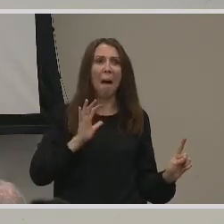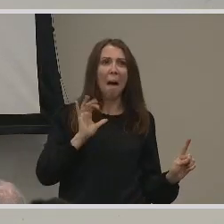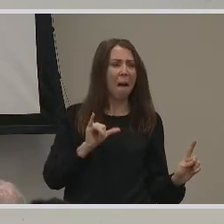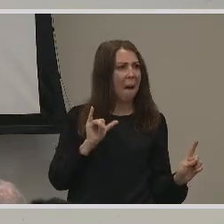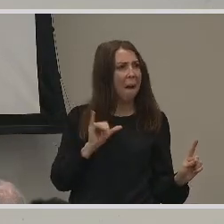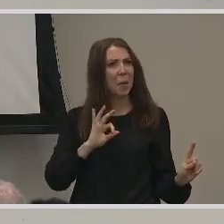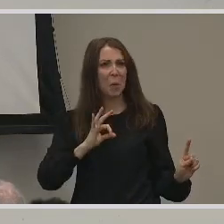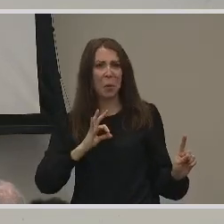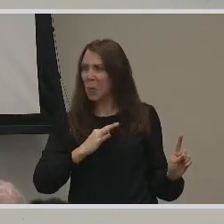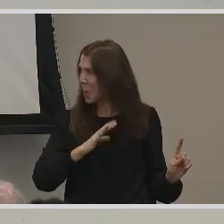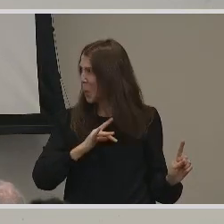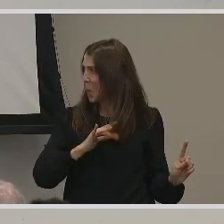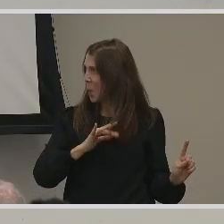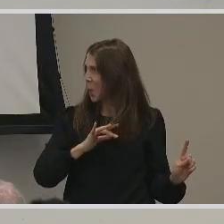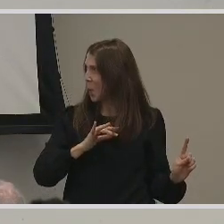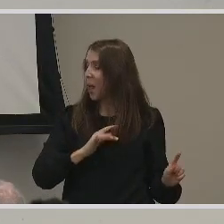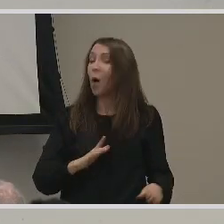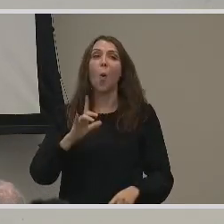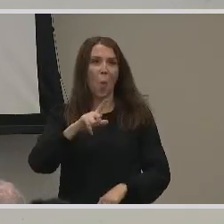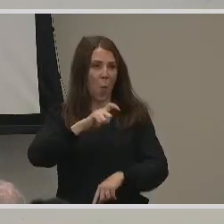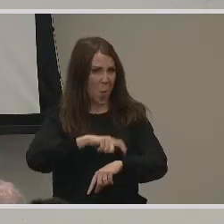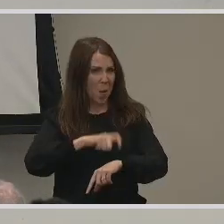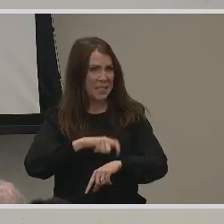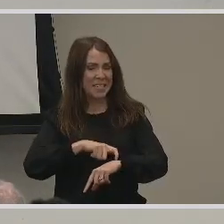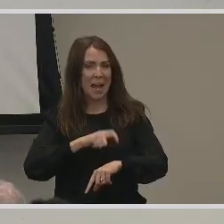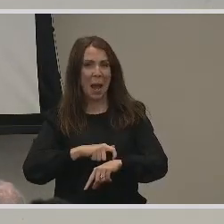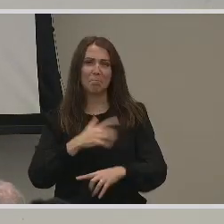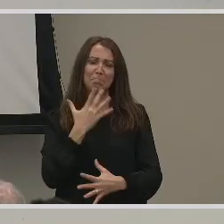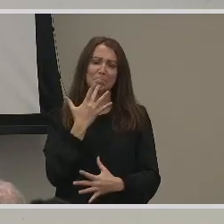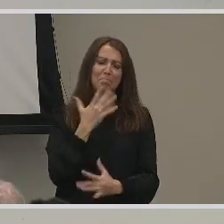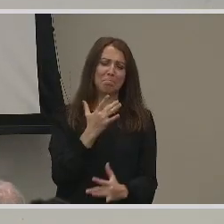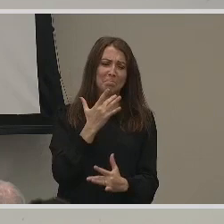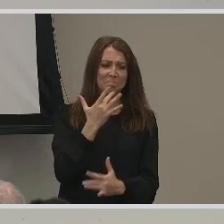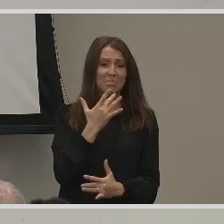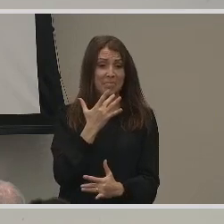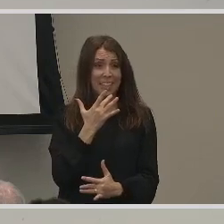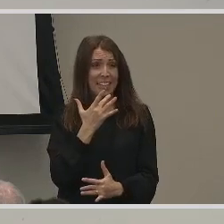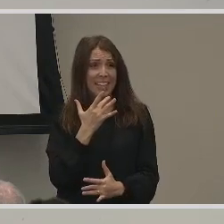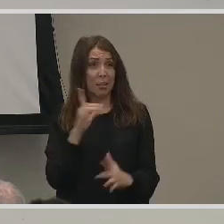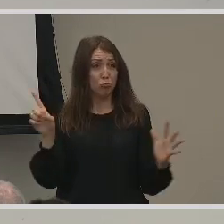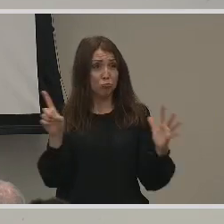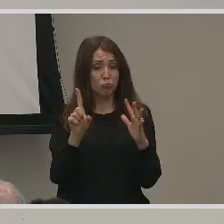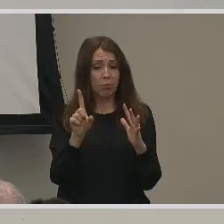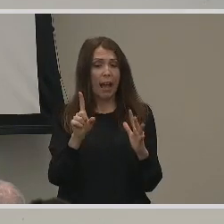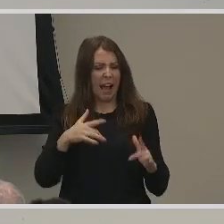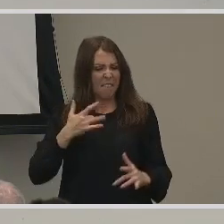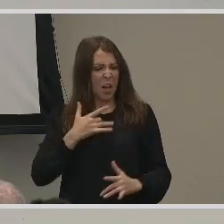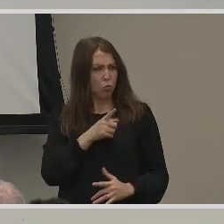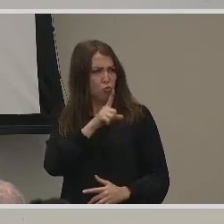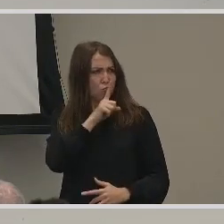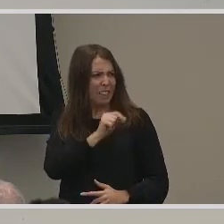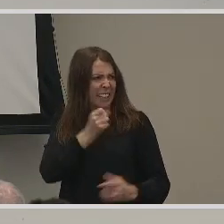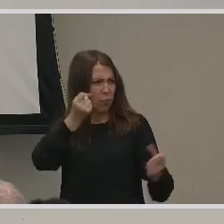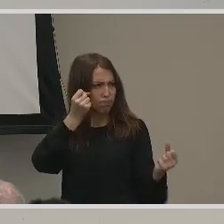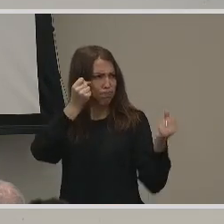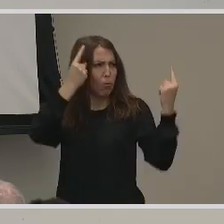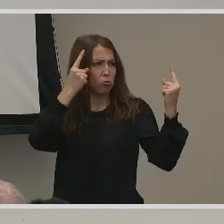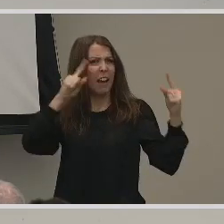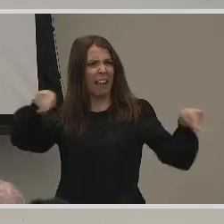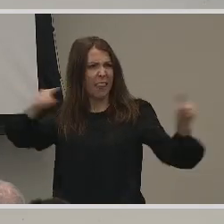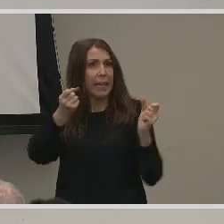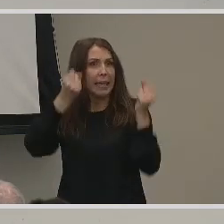enough to be able to share, and I felt was really understood, was that by some miracle,